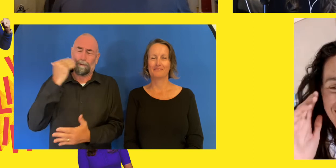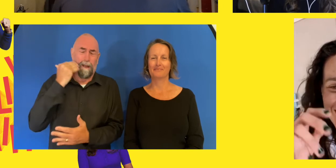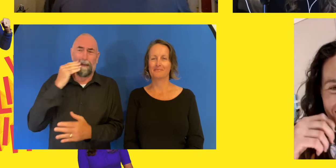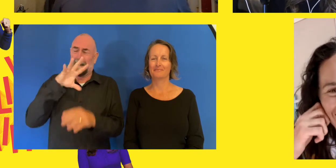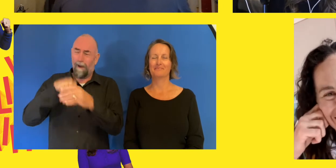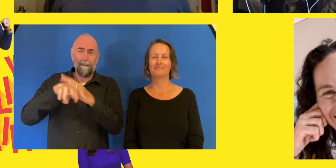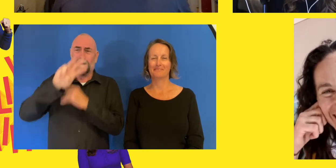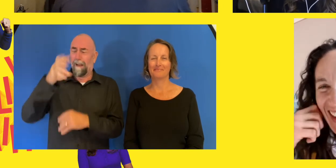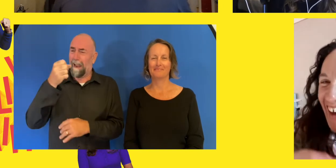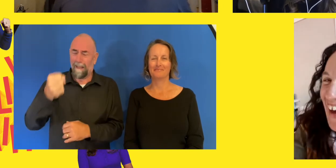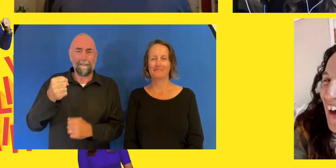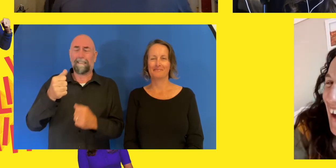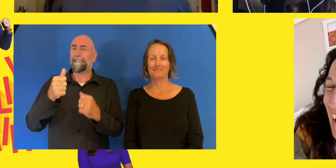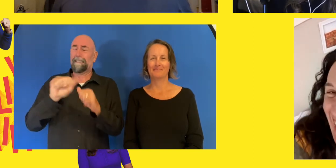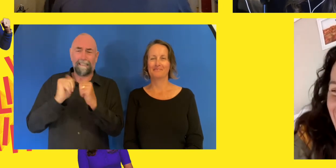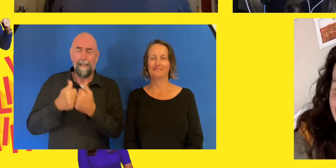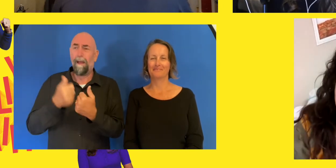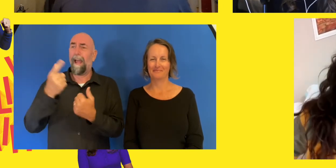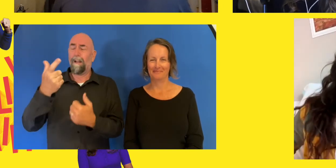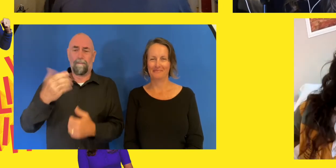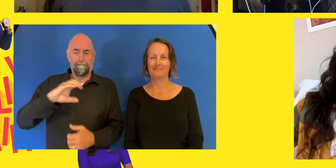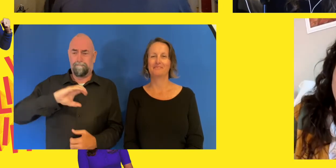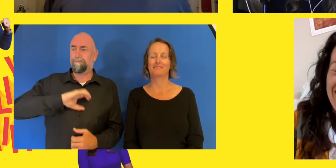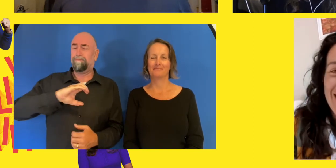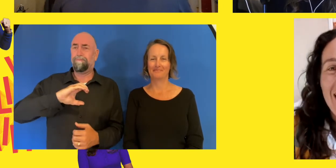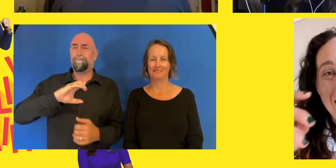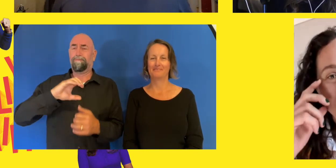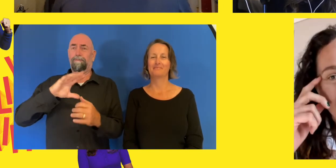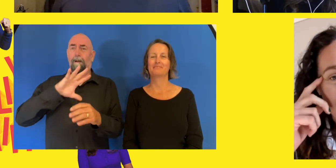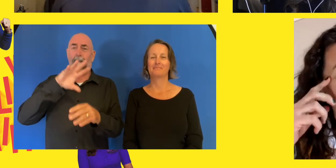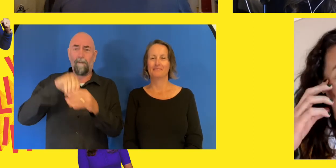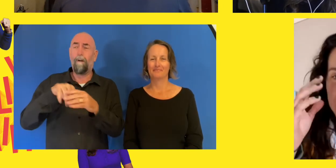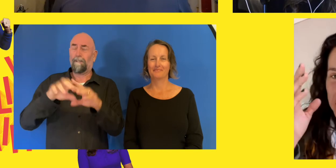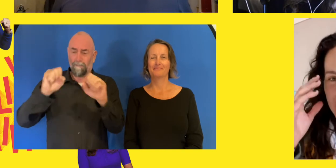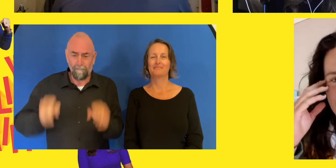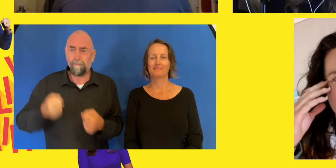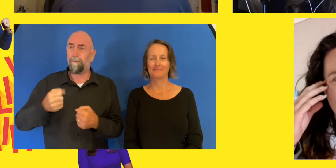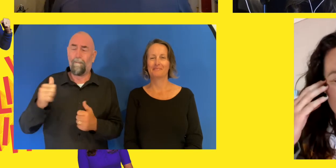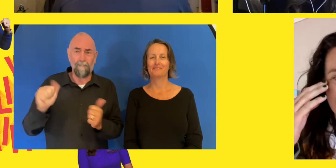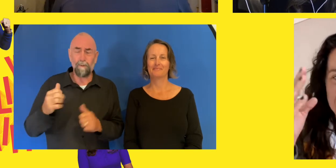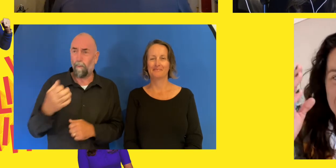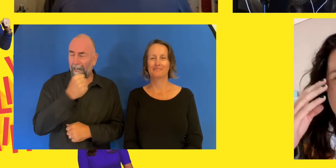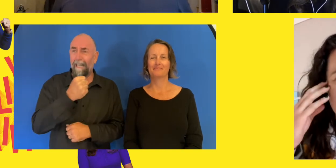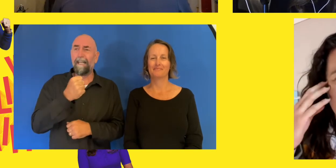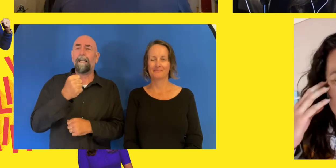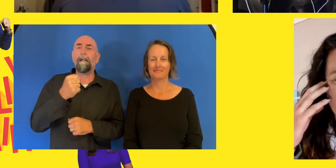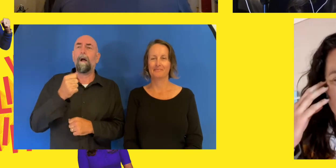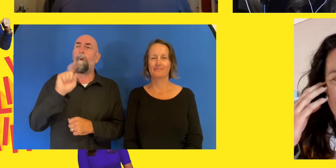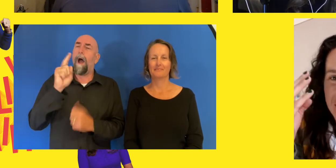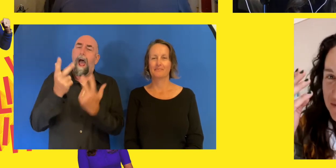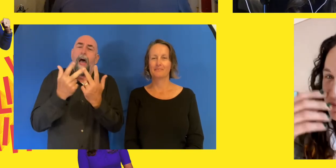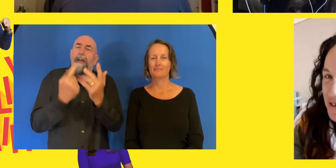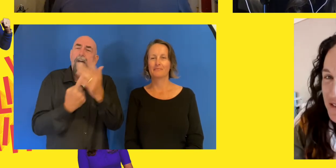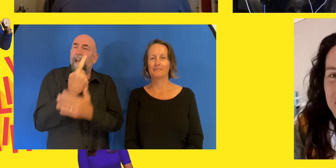that so quickly. Is this something that you have considered previously? Um, I'm a, I'm a judoka. Uh, my, my dad's a ball belt.